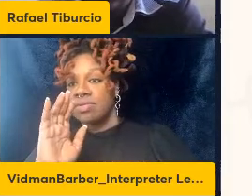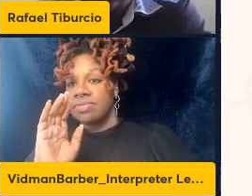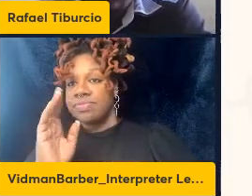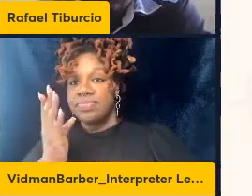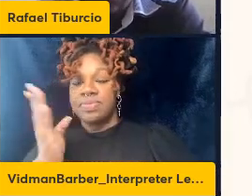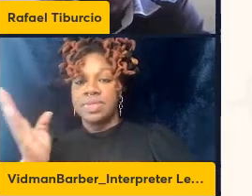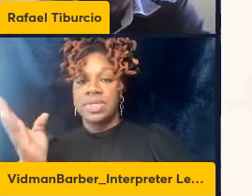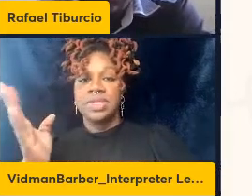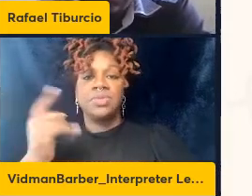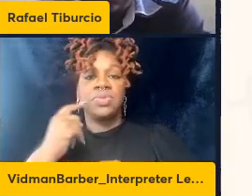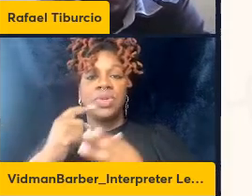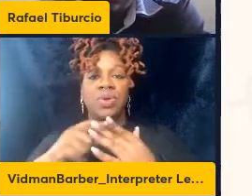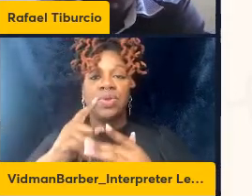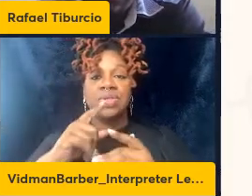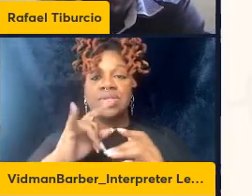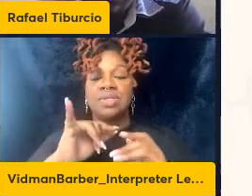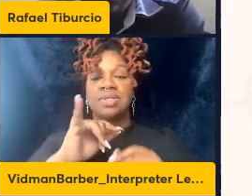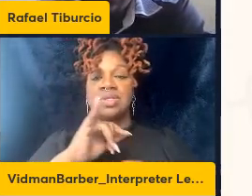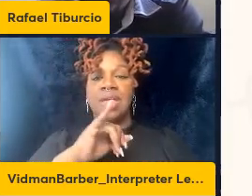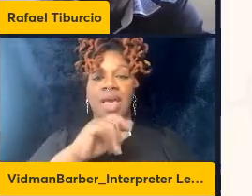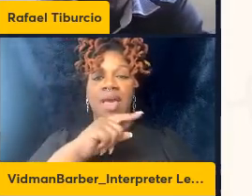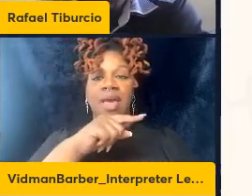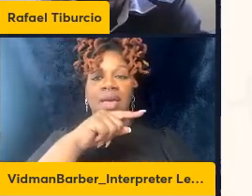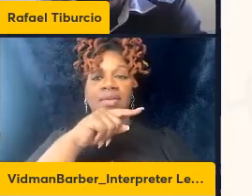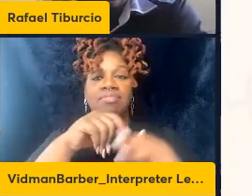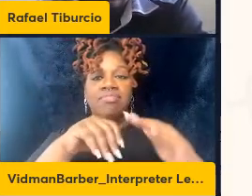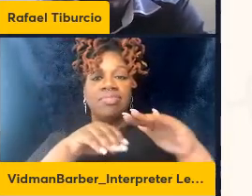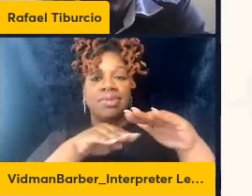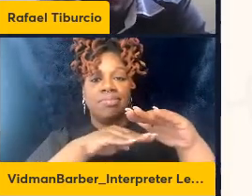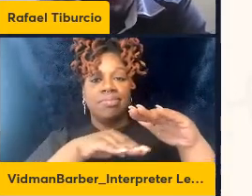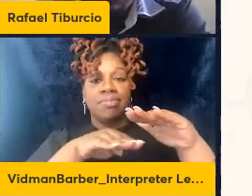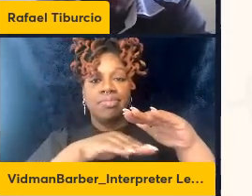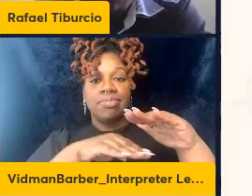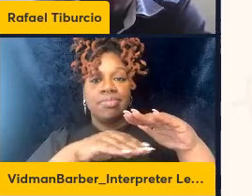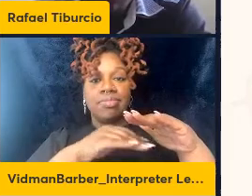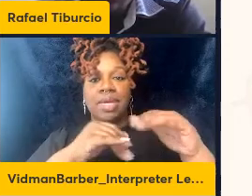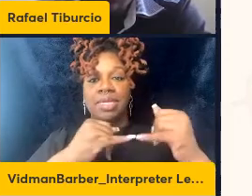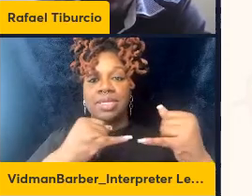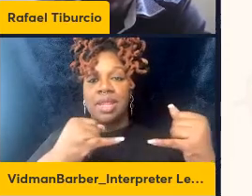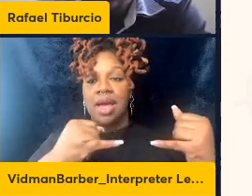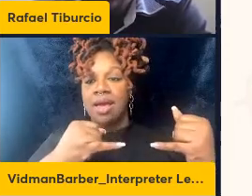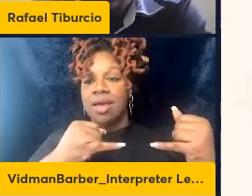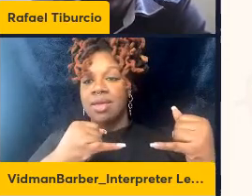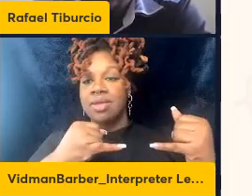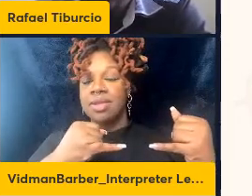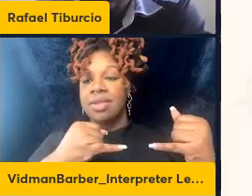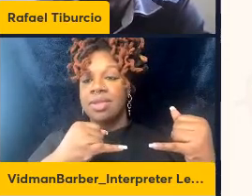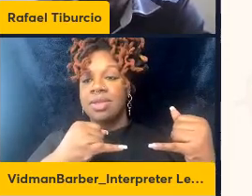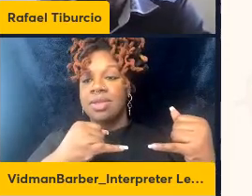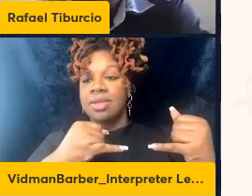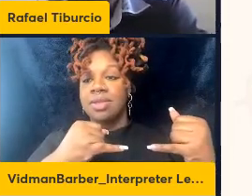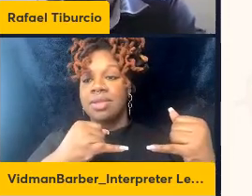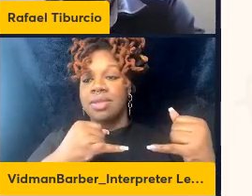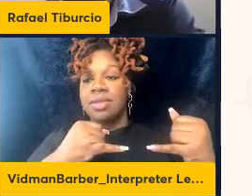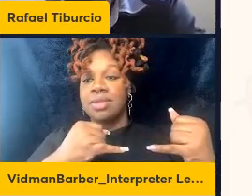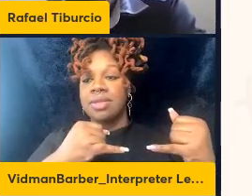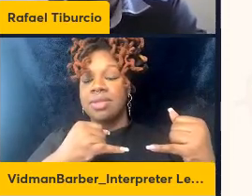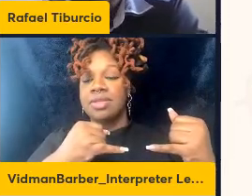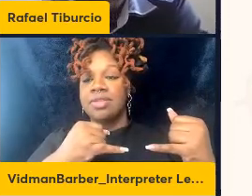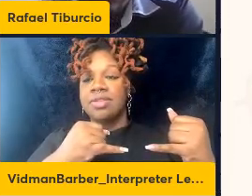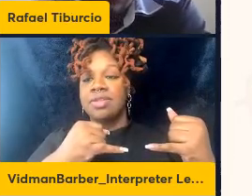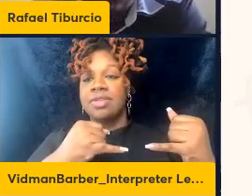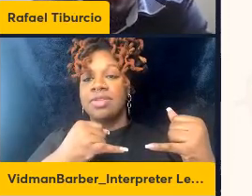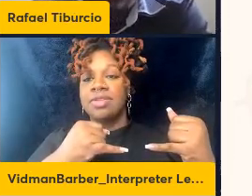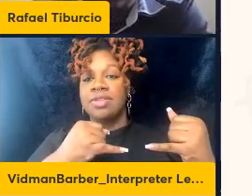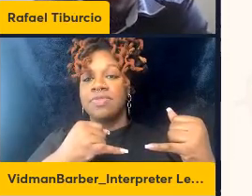that these populations and the baseline are in naive population are less associated with the risk of developing